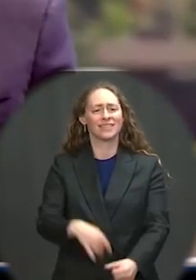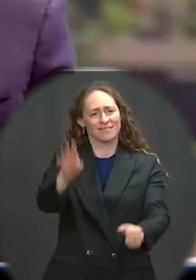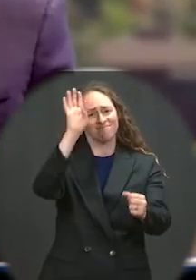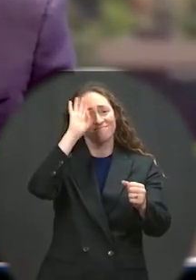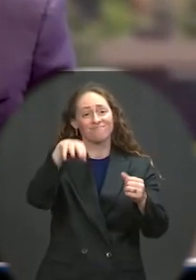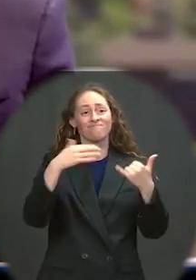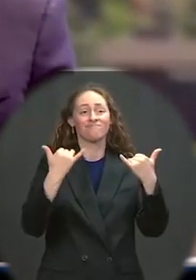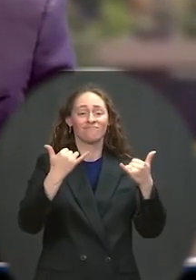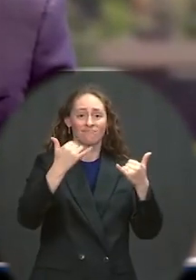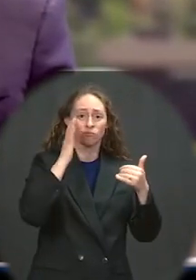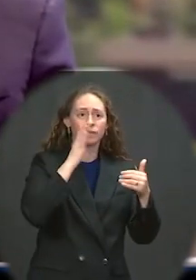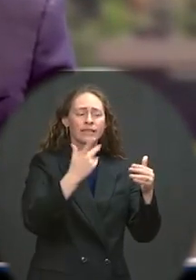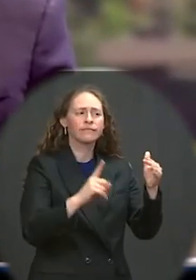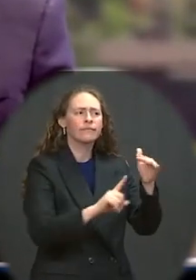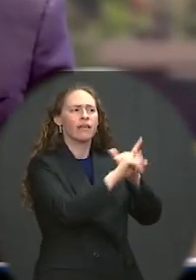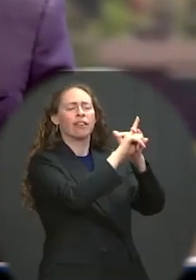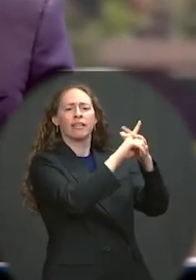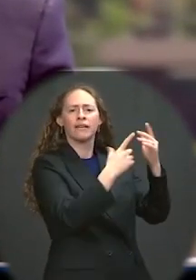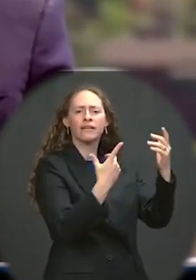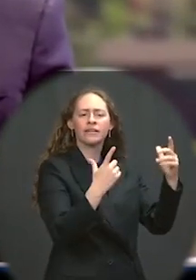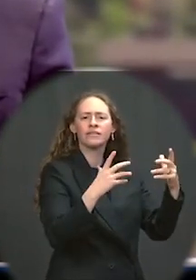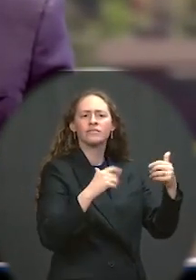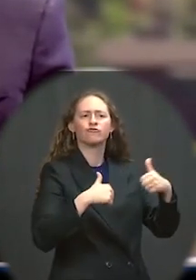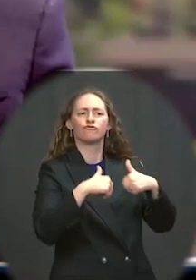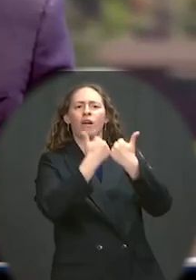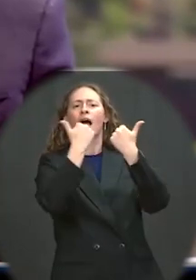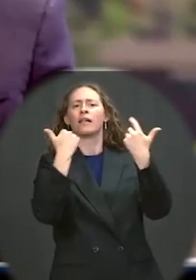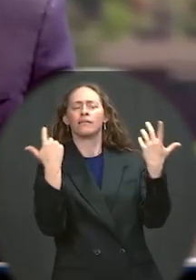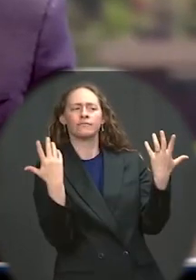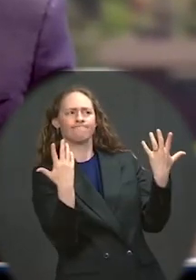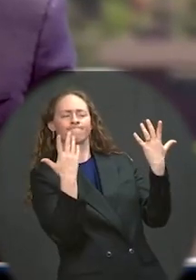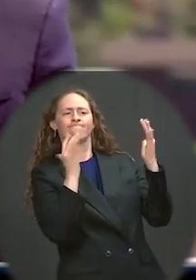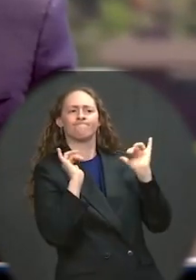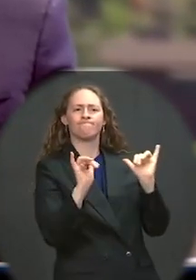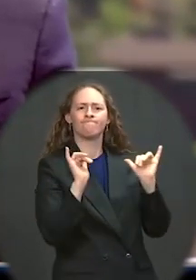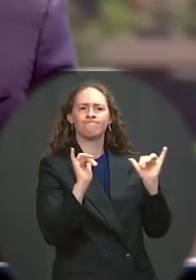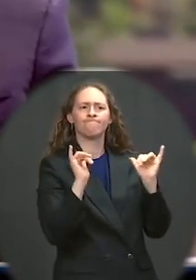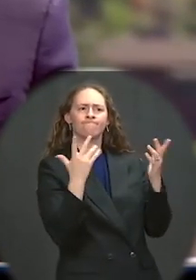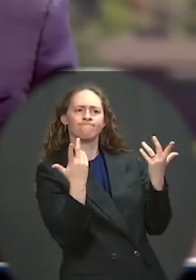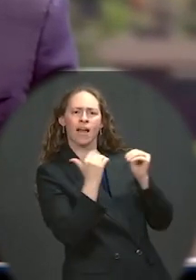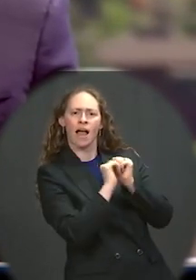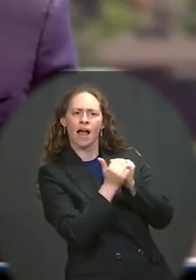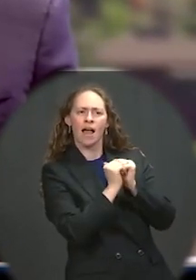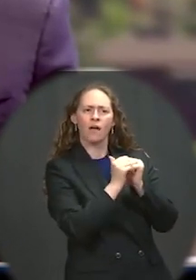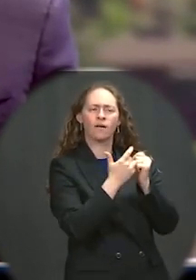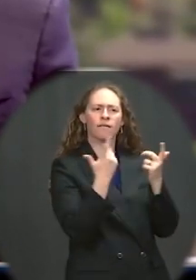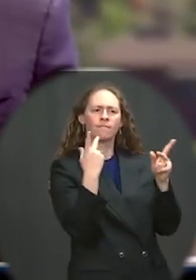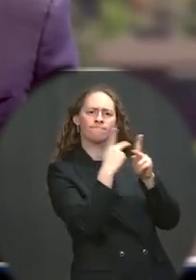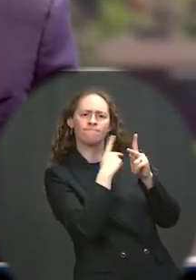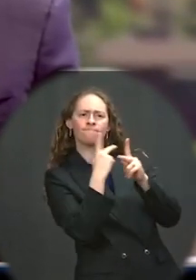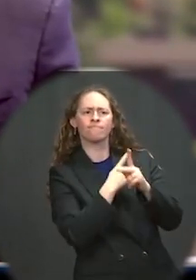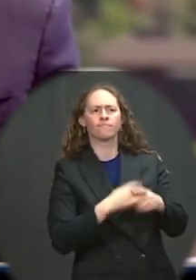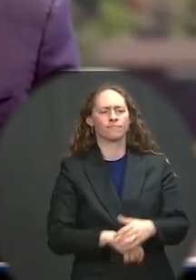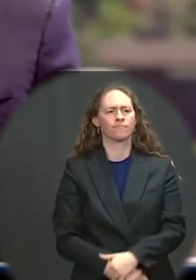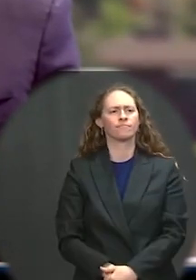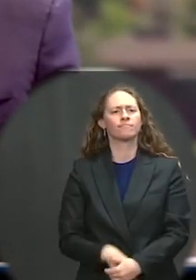very different than those who walked these halls before you. You chose, as a class motto,